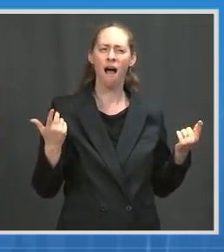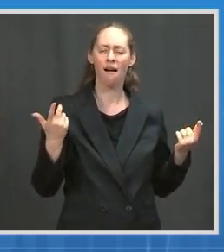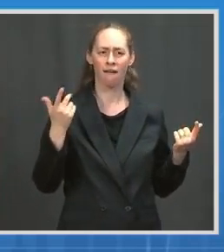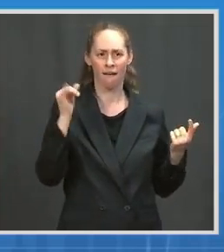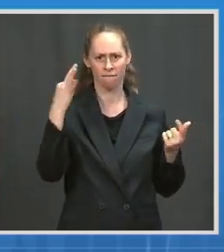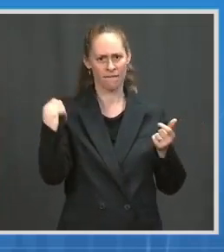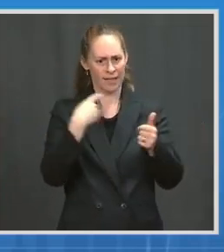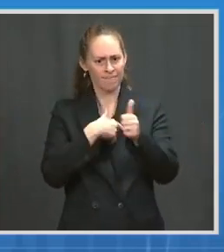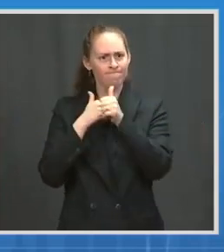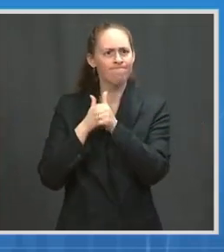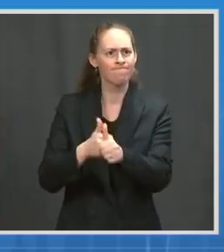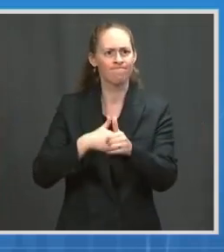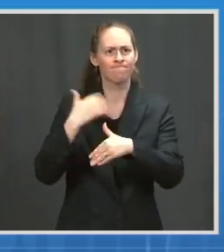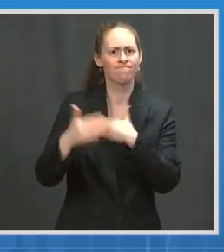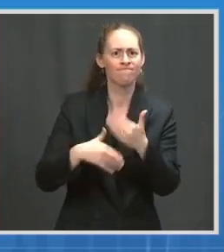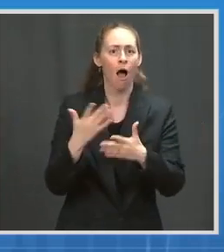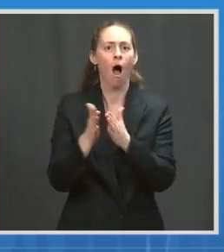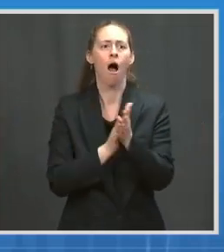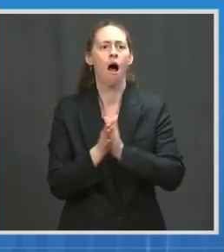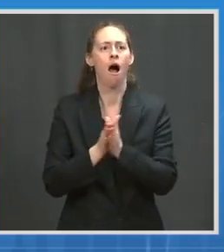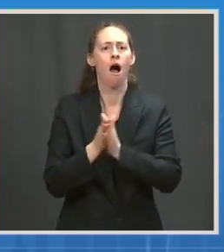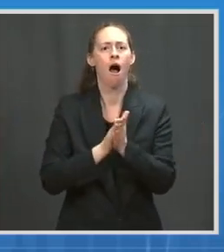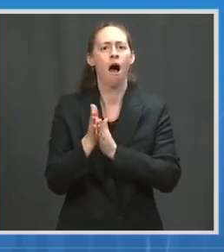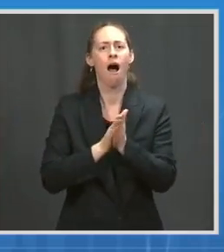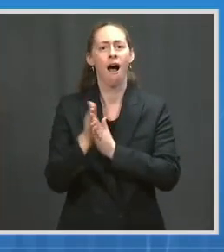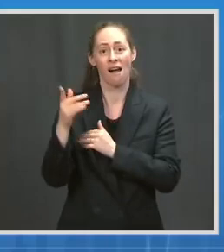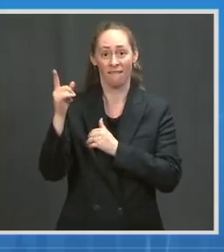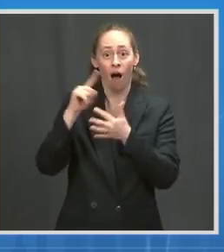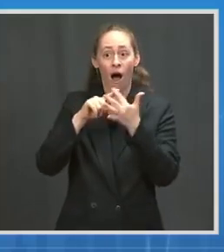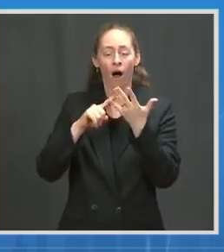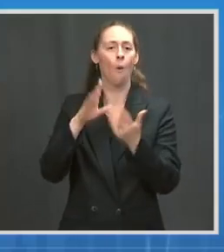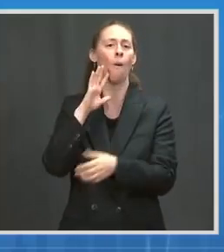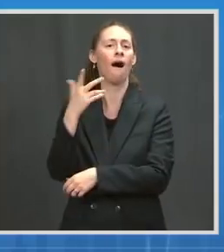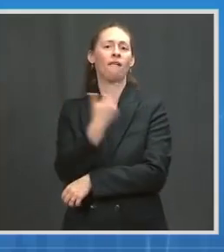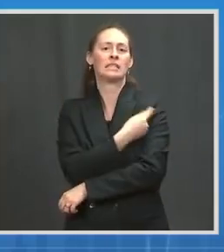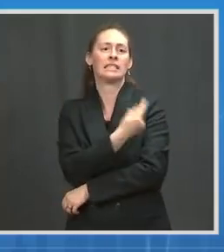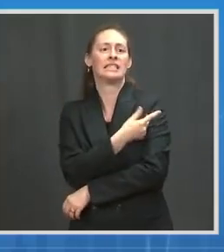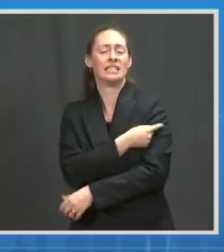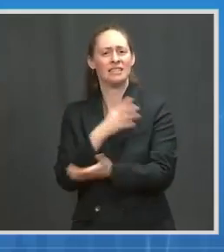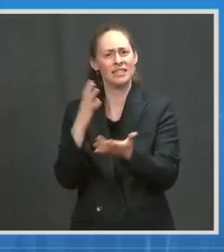these mitigation measures in this, in this final, in this too much, two-month stretch right now?